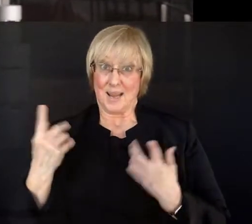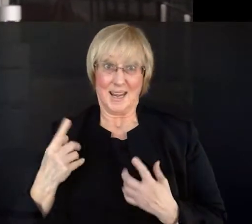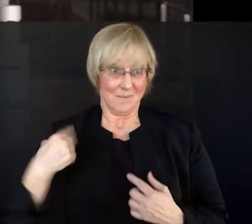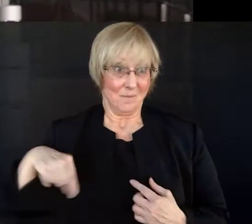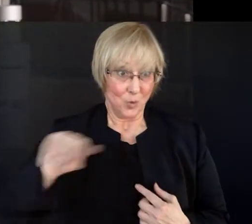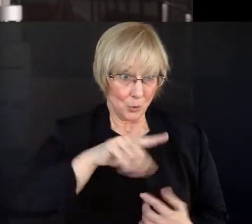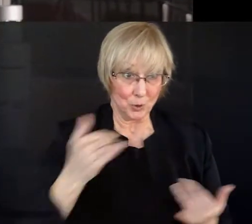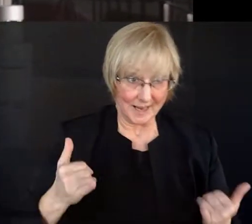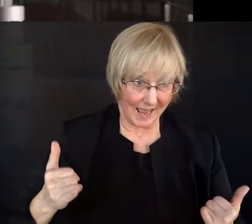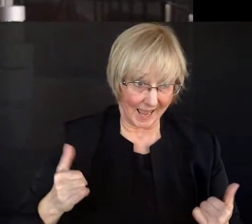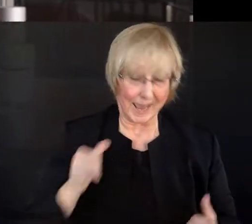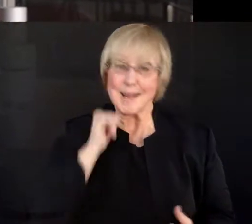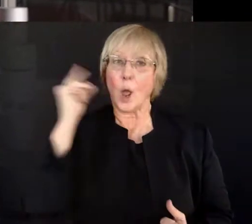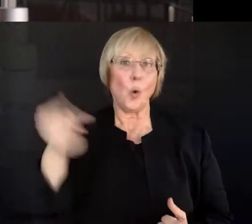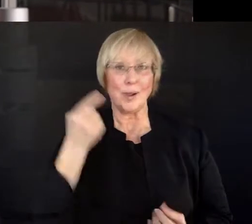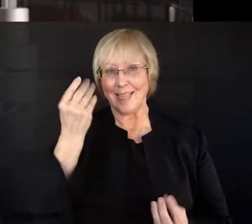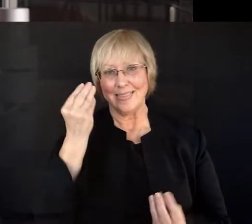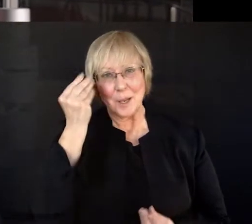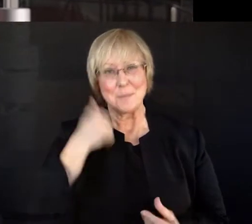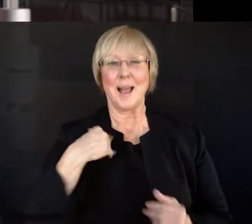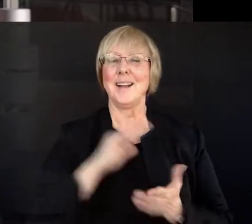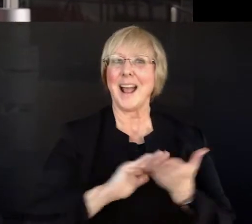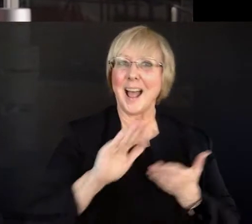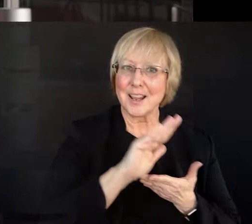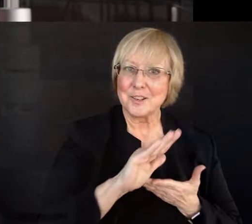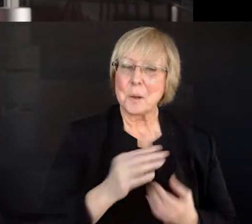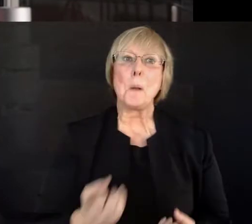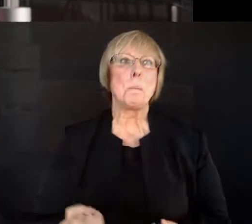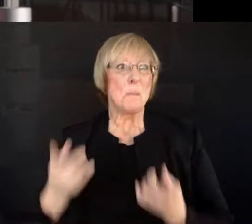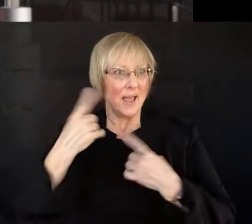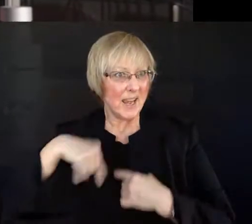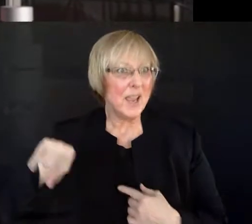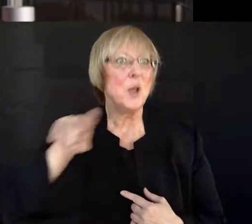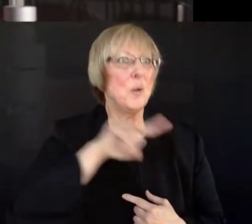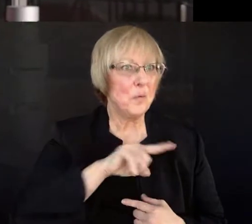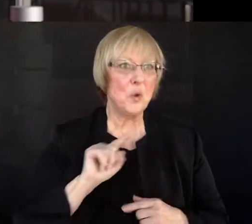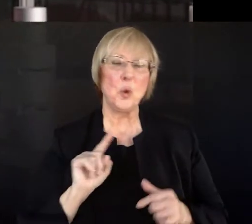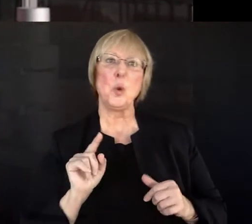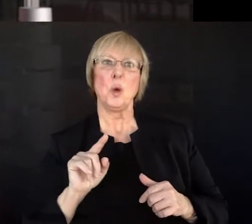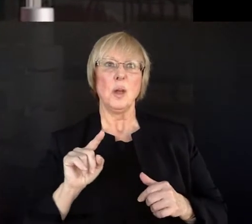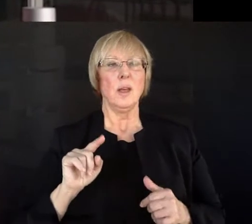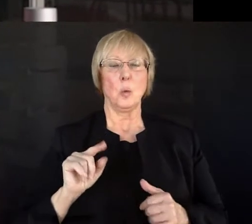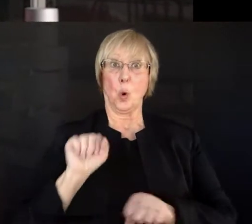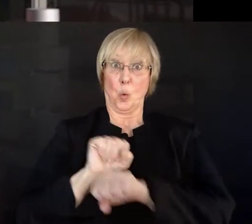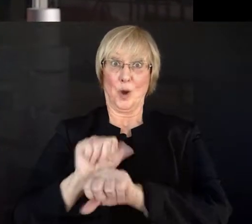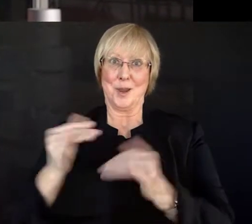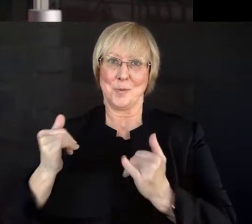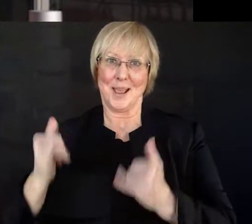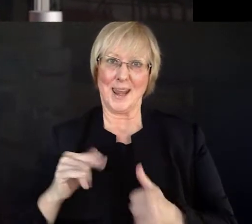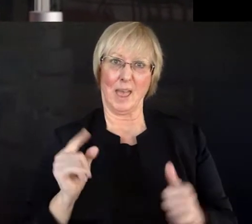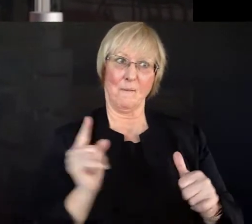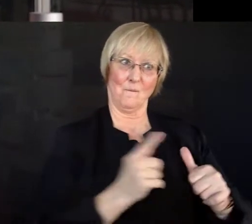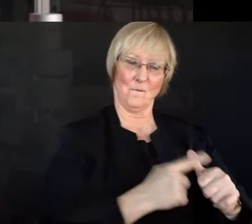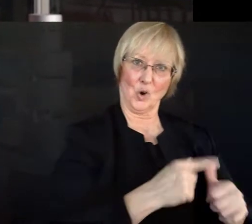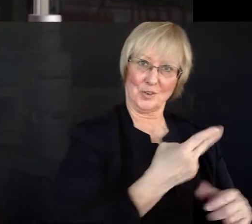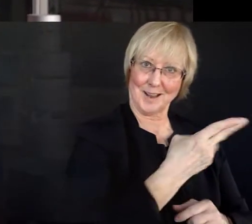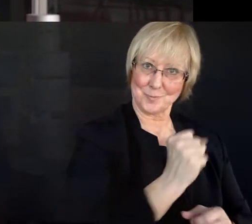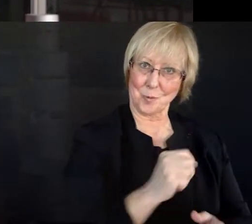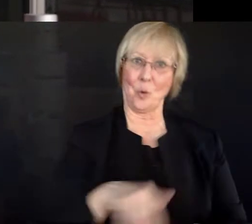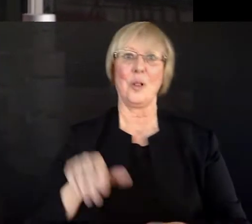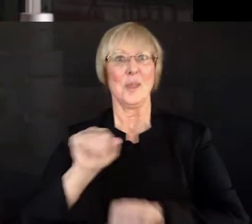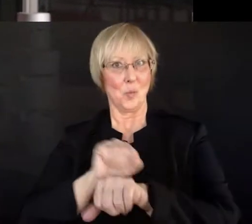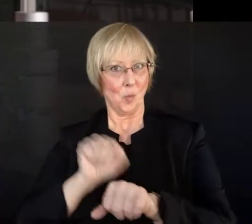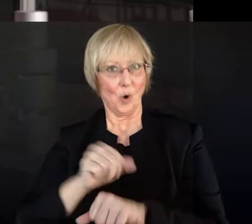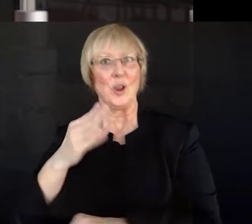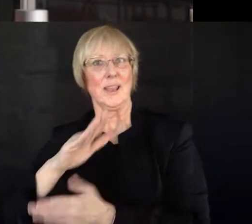college was not all you had to think about. For many of you, you were non-traditional students. You took a break between high school to college. Many of